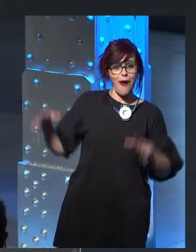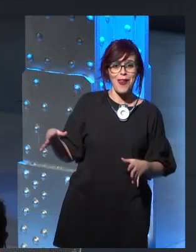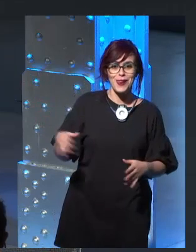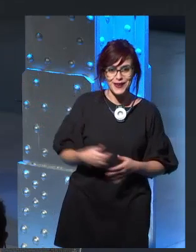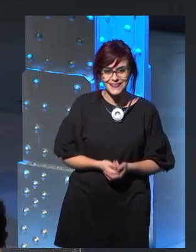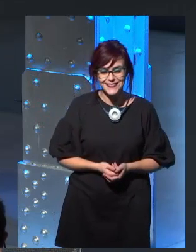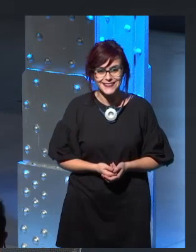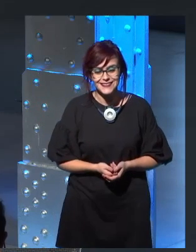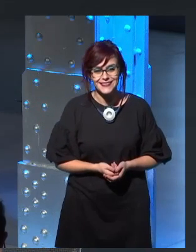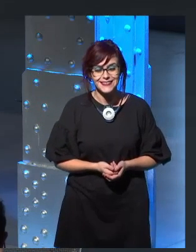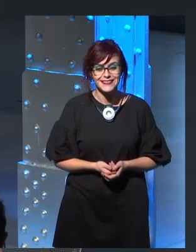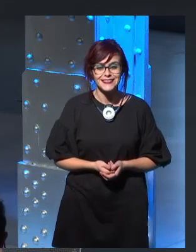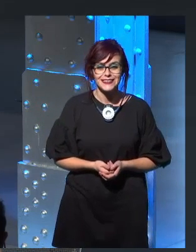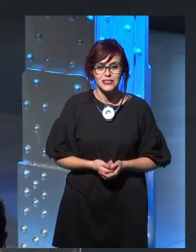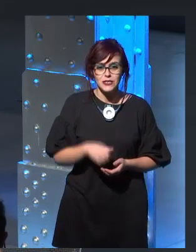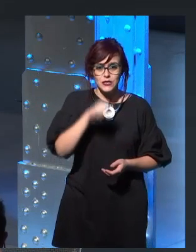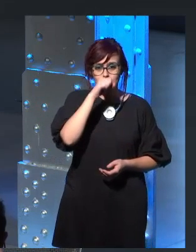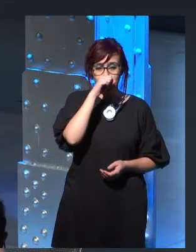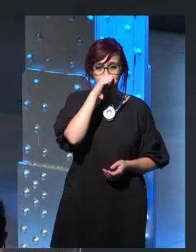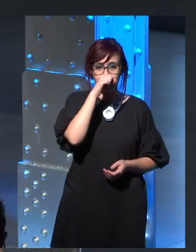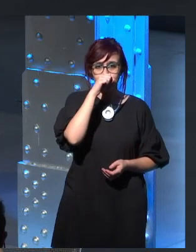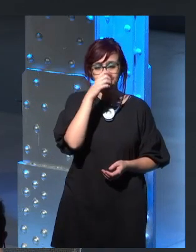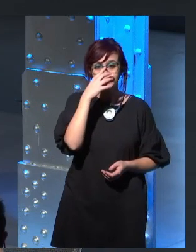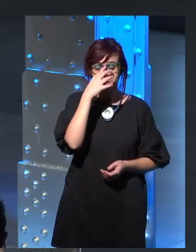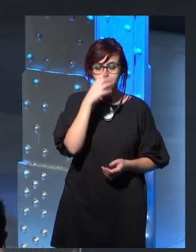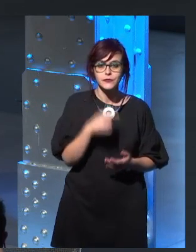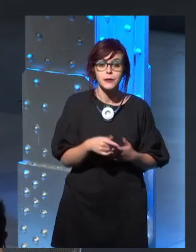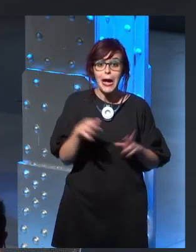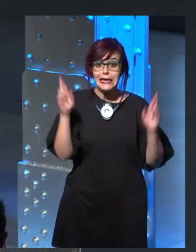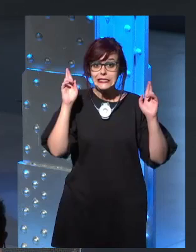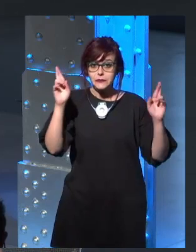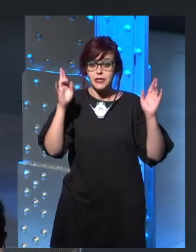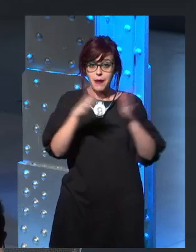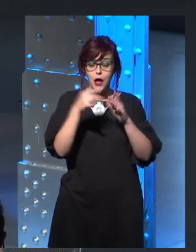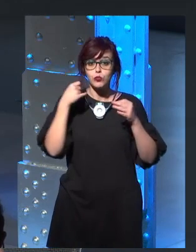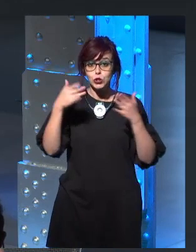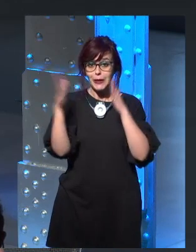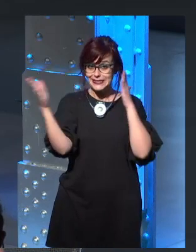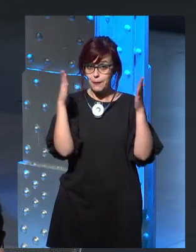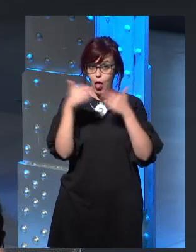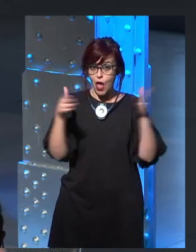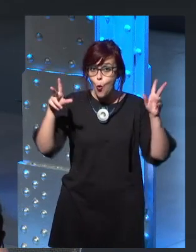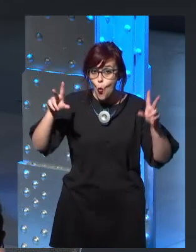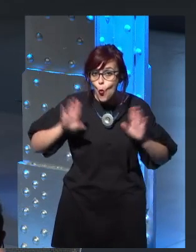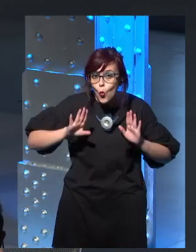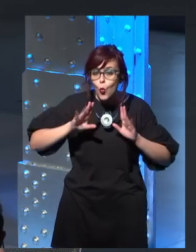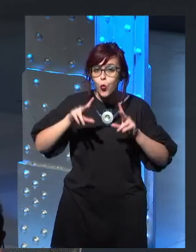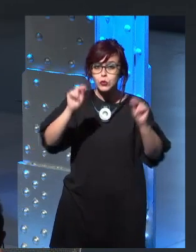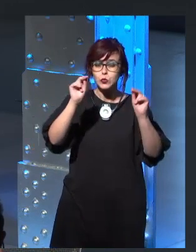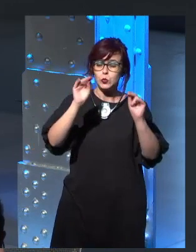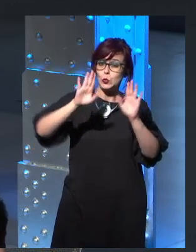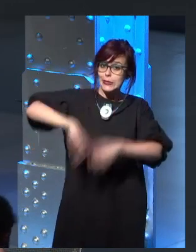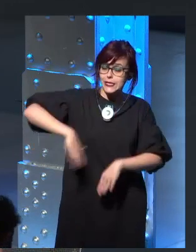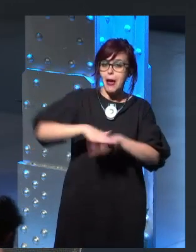you know, he was hopeful before the previous season that maybe he could manage before it. Uh, don't know what